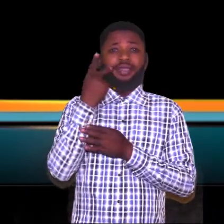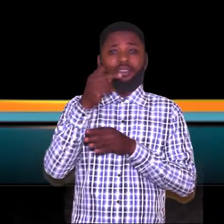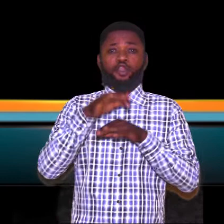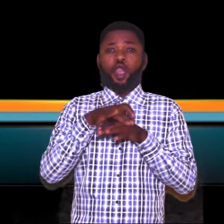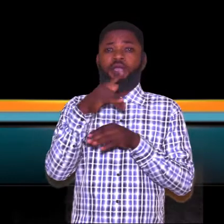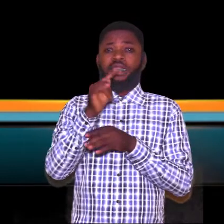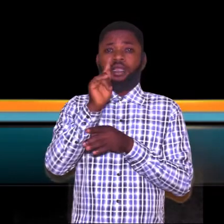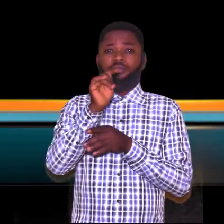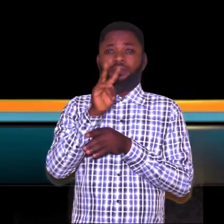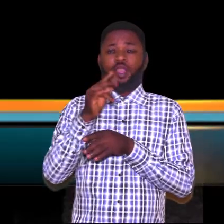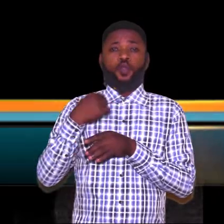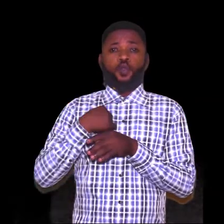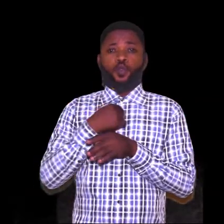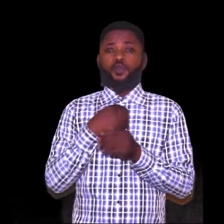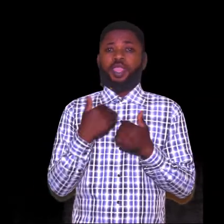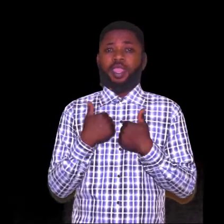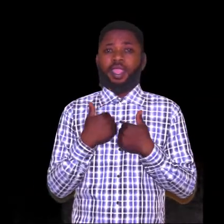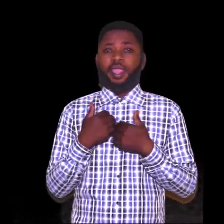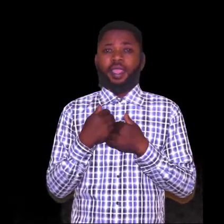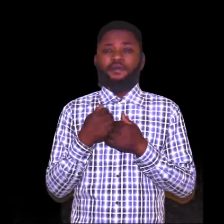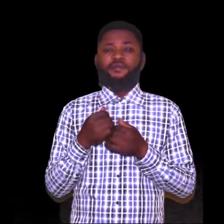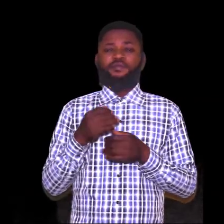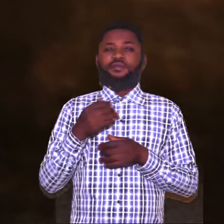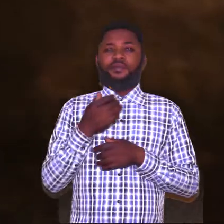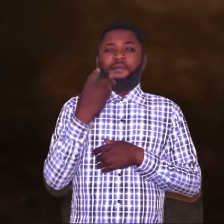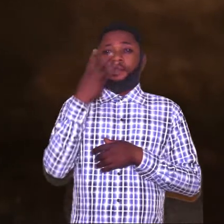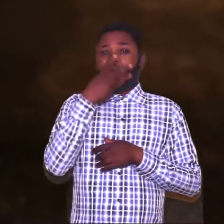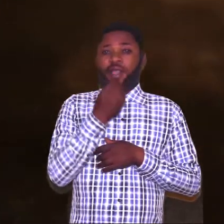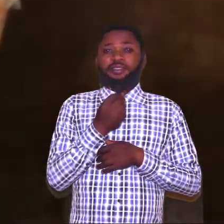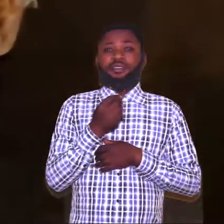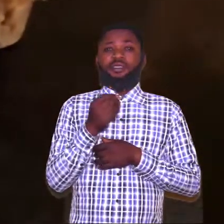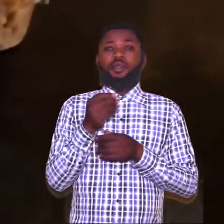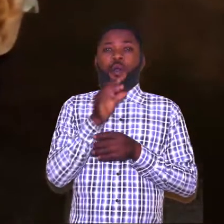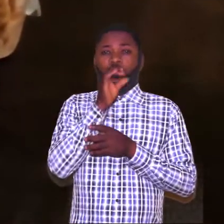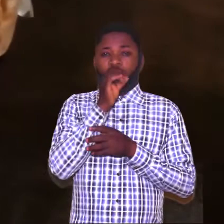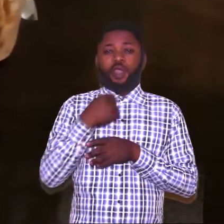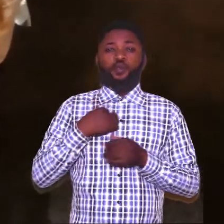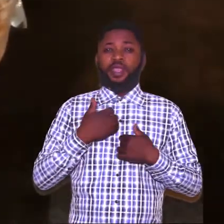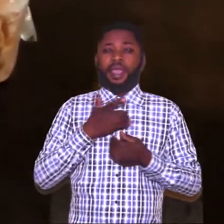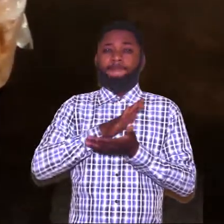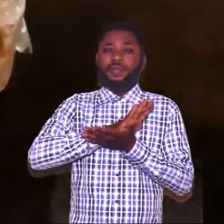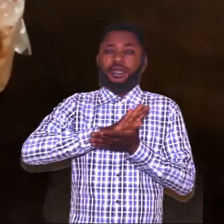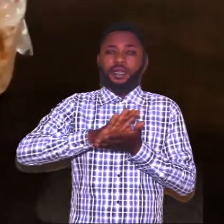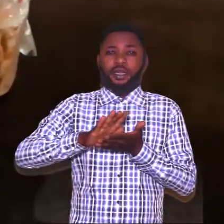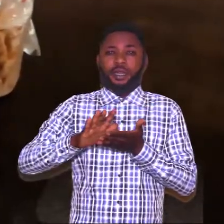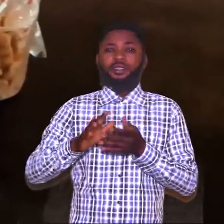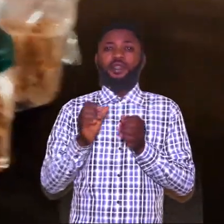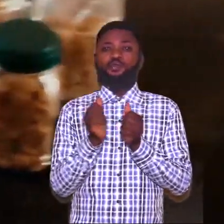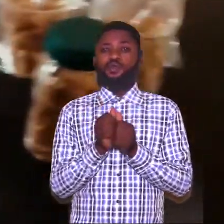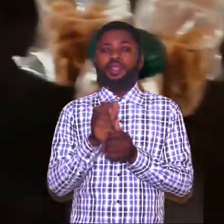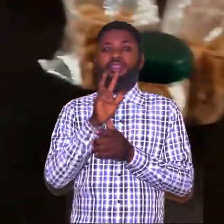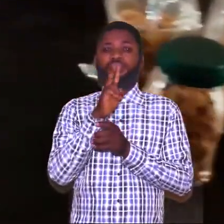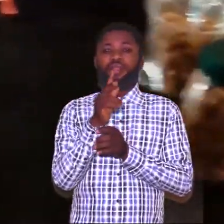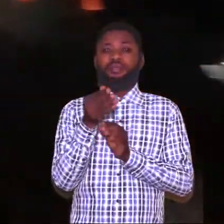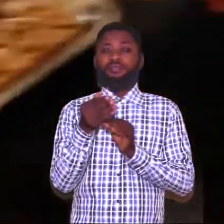on the screen we have fancy nylon we have plain linen with